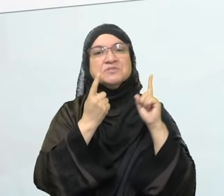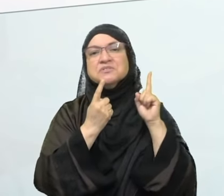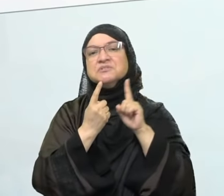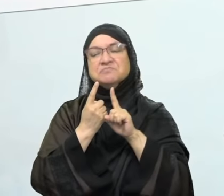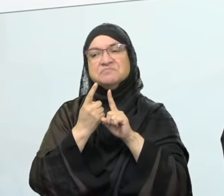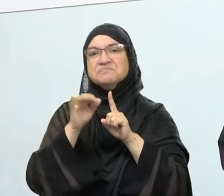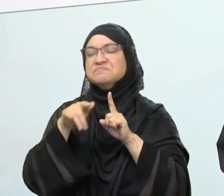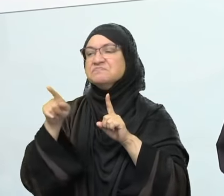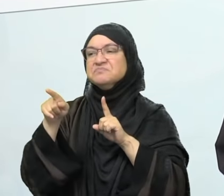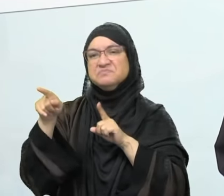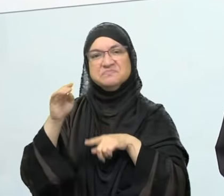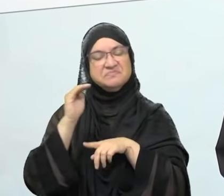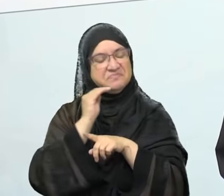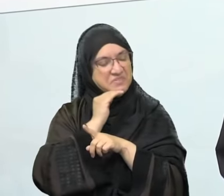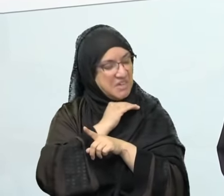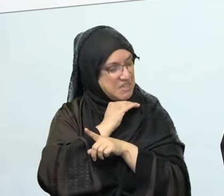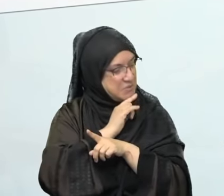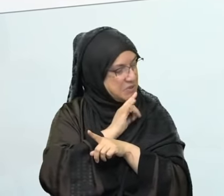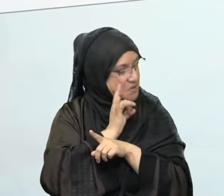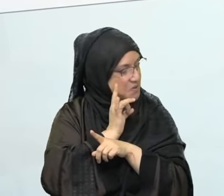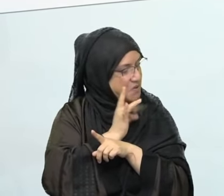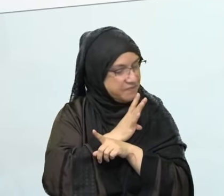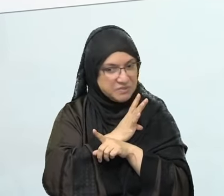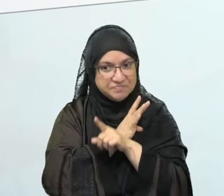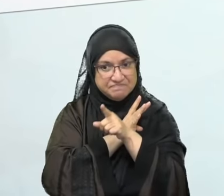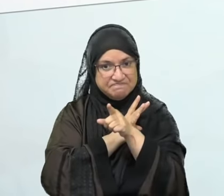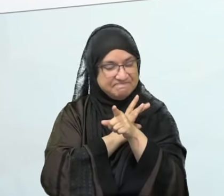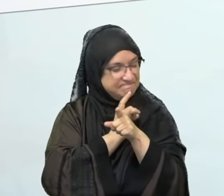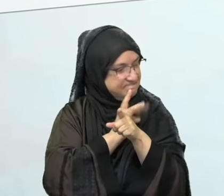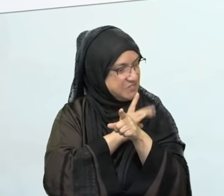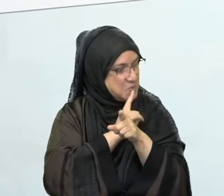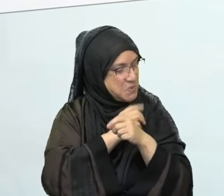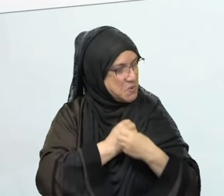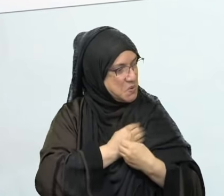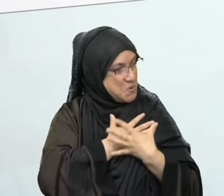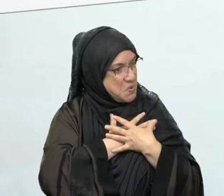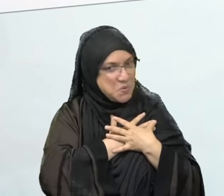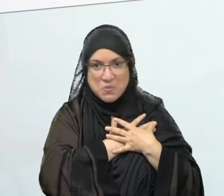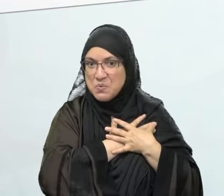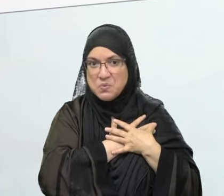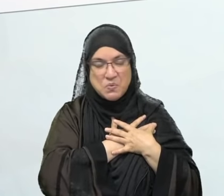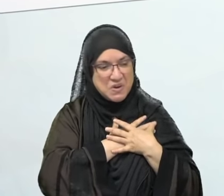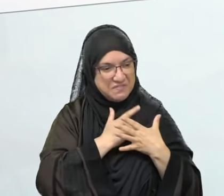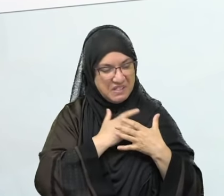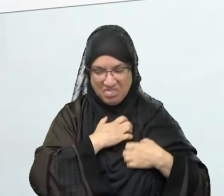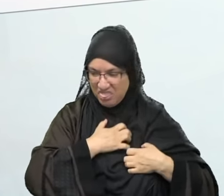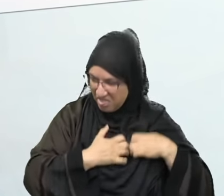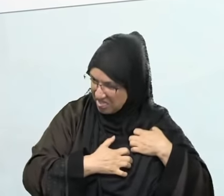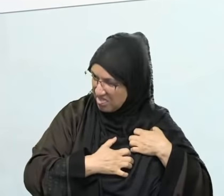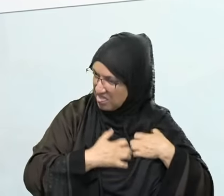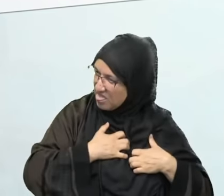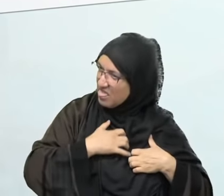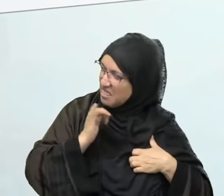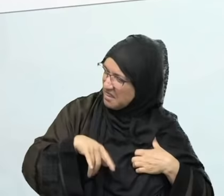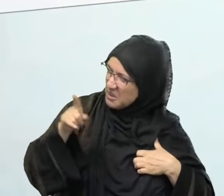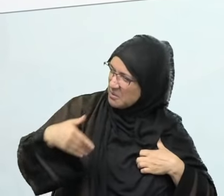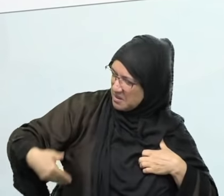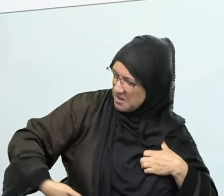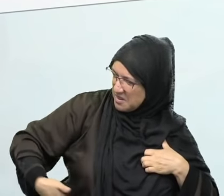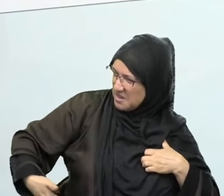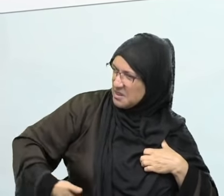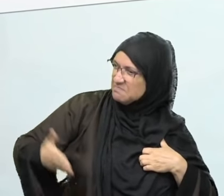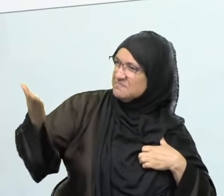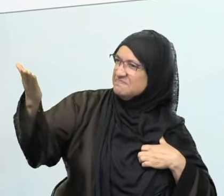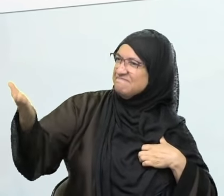him. It doesn't, it stays inside of him. So Aisha radiallahu alayhi said the Prophet sallallahu alayhi wa sallam would not be satisfied until he knew that that